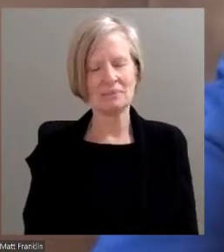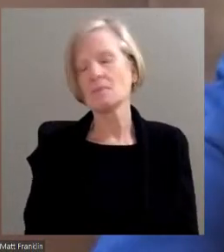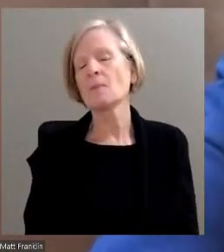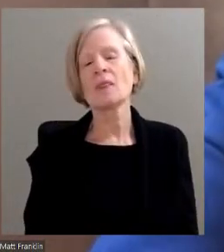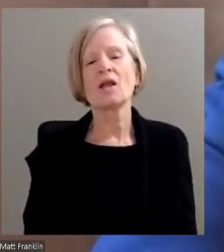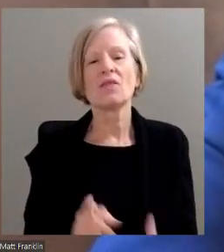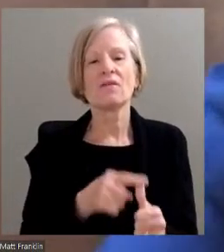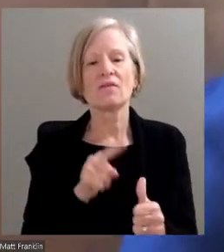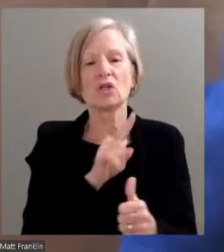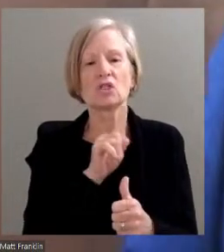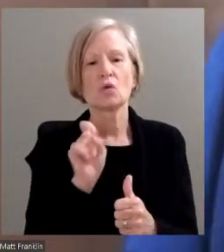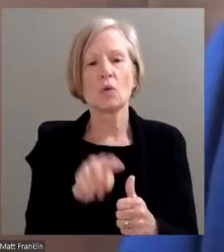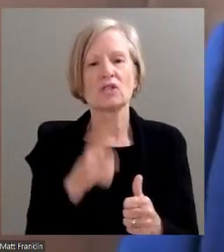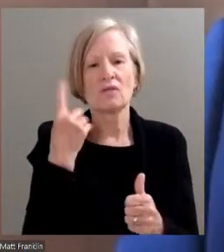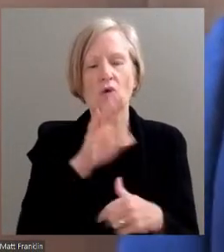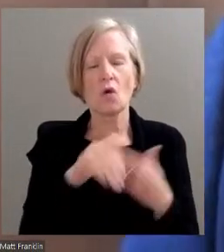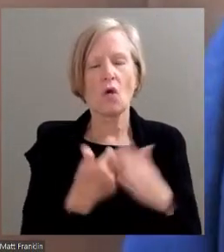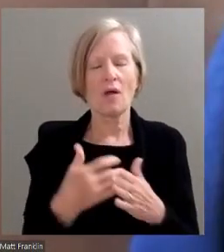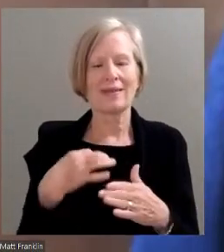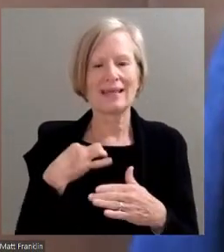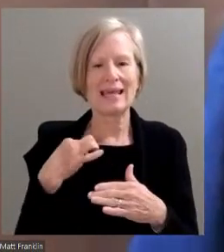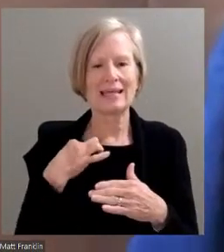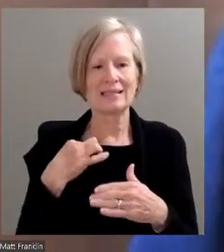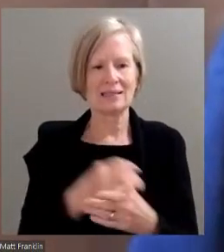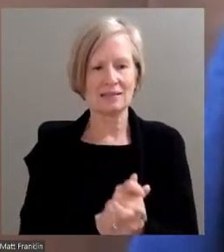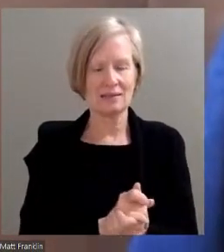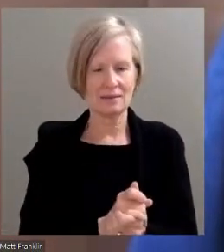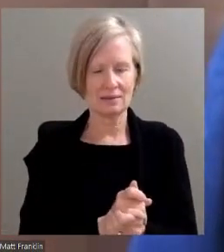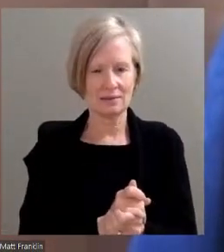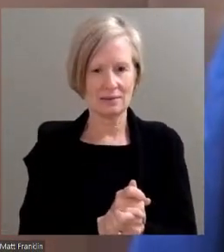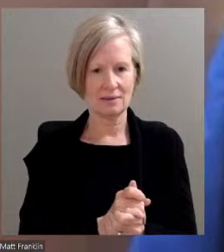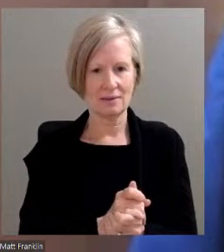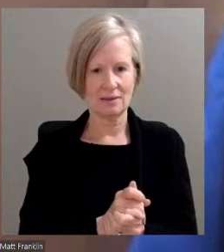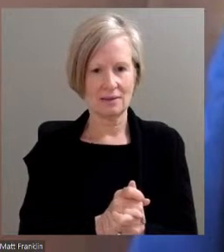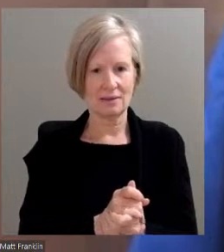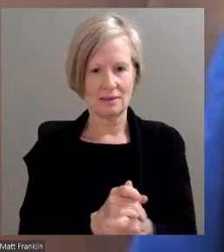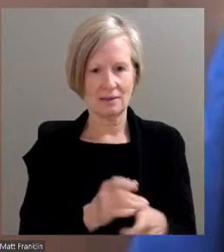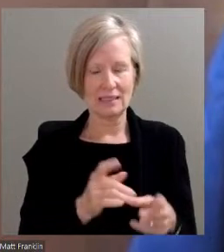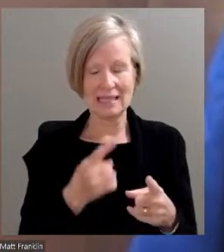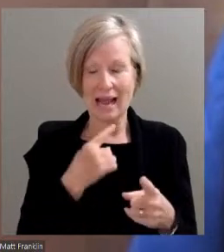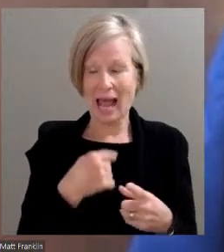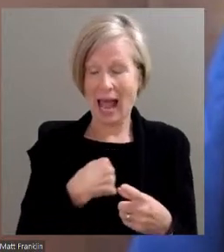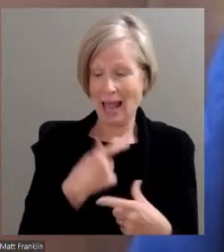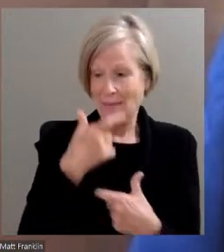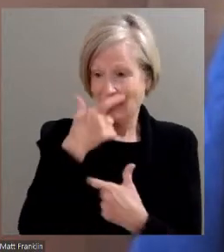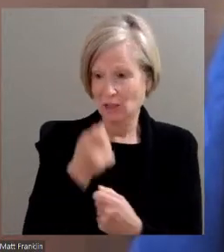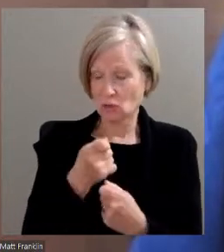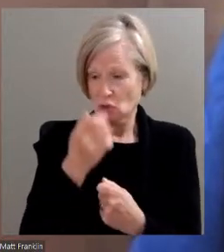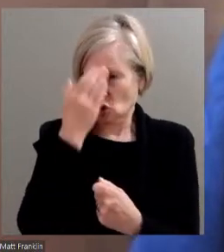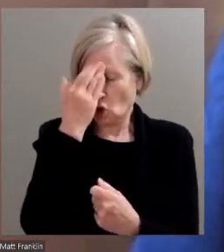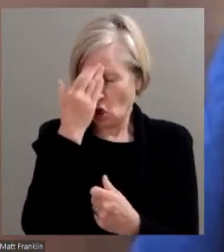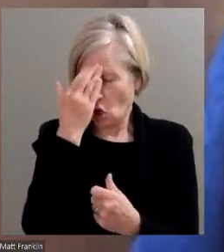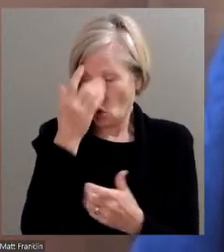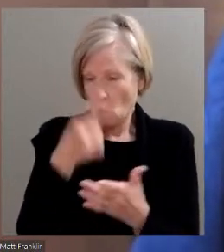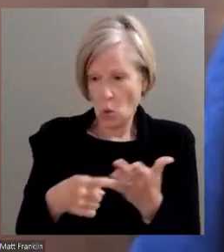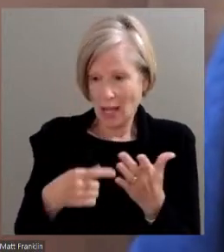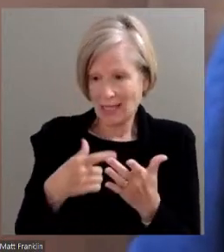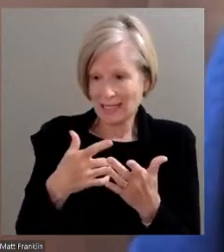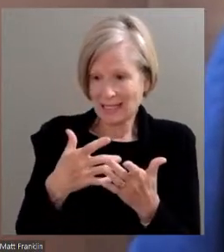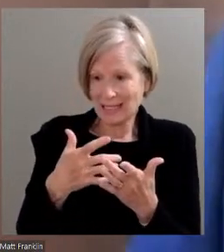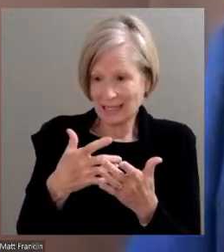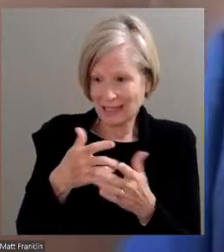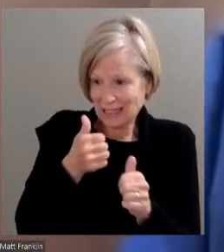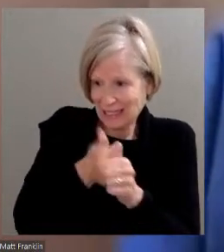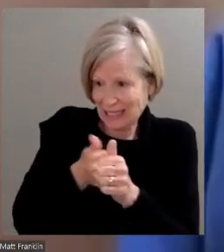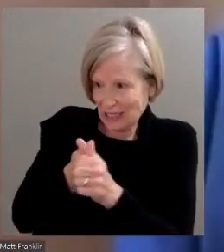It's for all of our candidates. And it goes, I'm interested to know what each candidate is doing to earn the